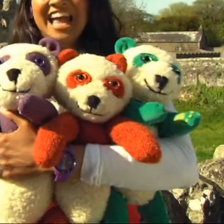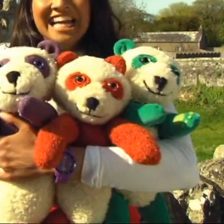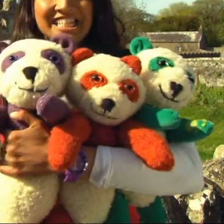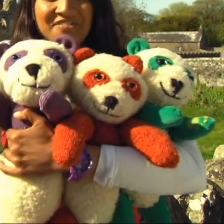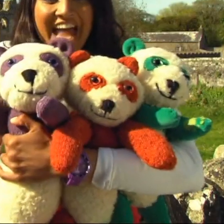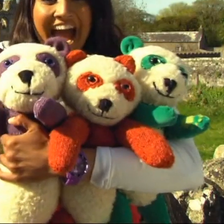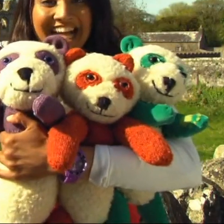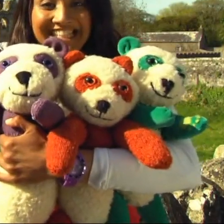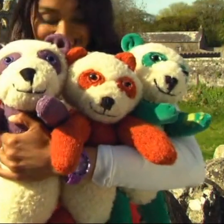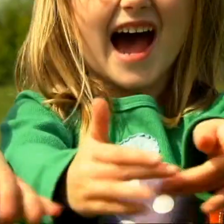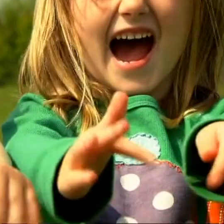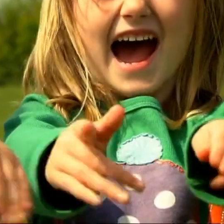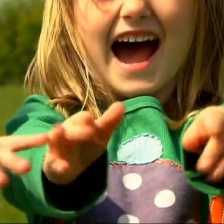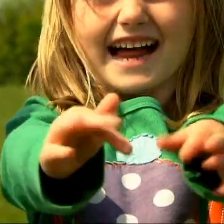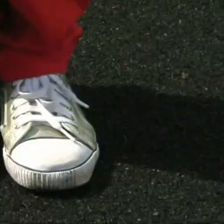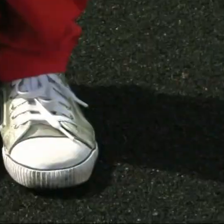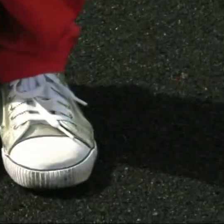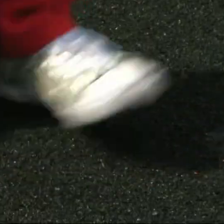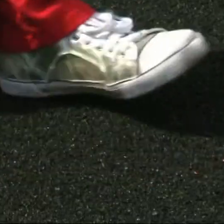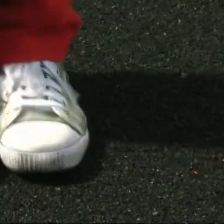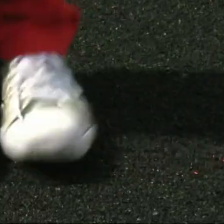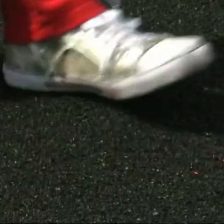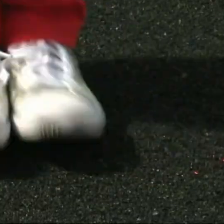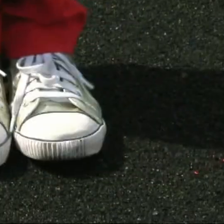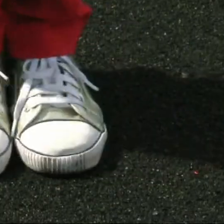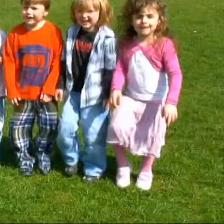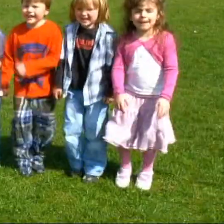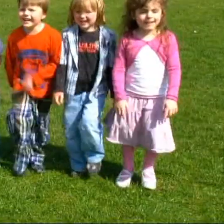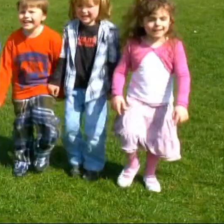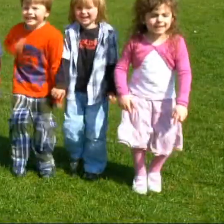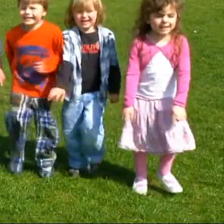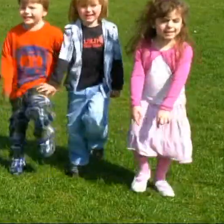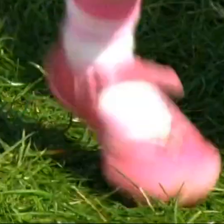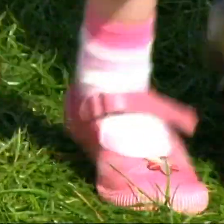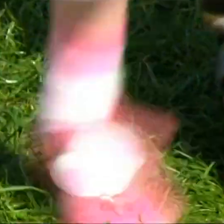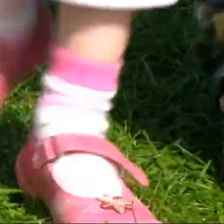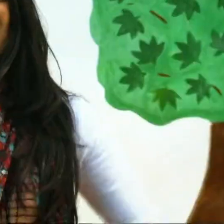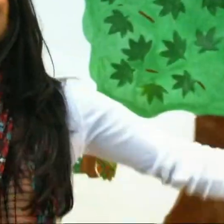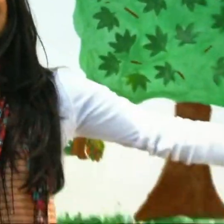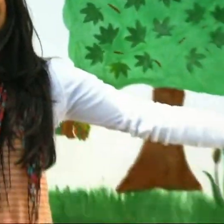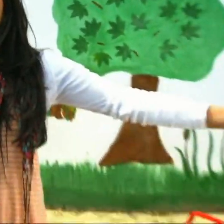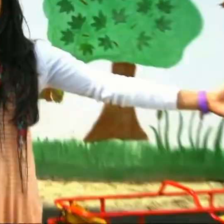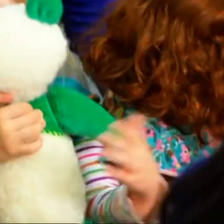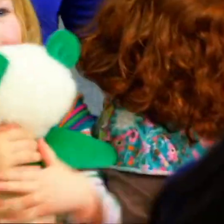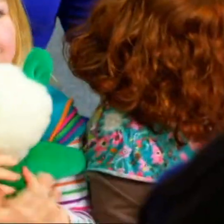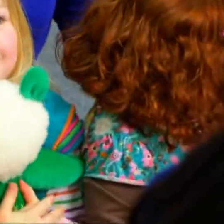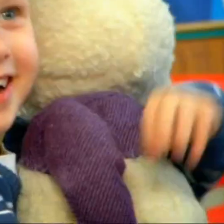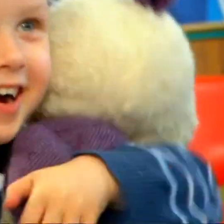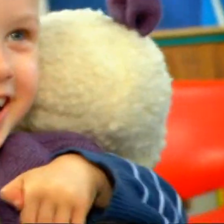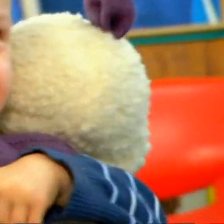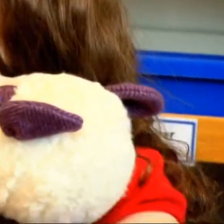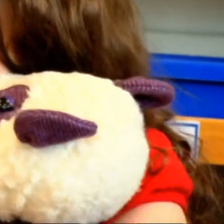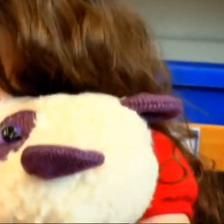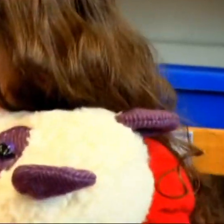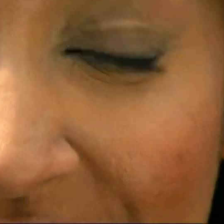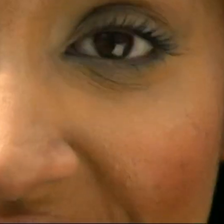F cease hands And And different feet Feet Look at all the children you can